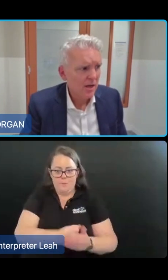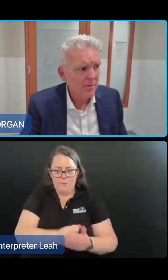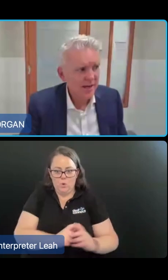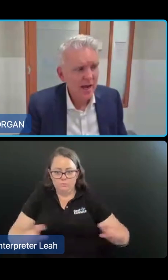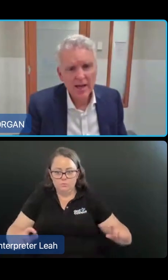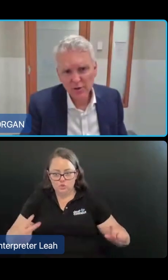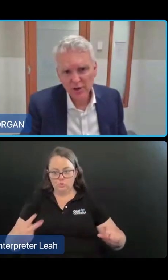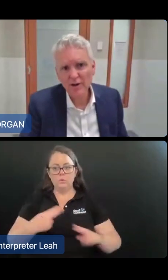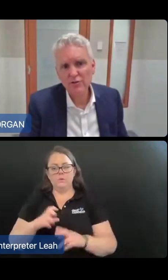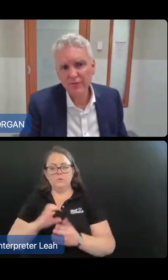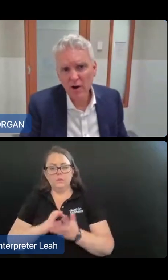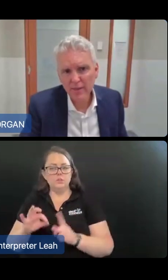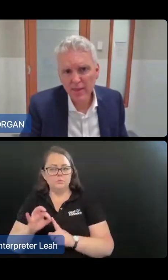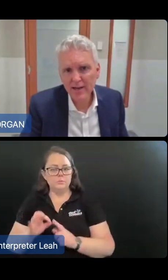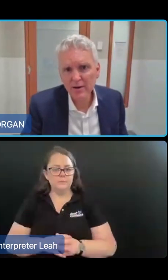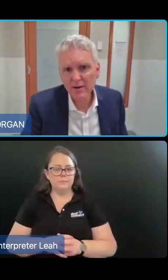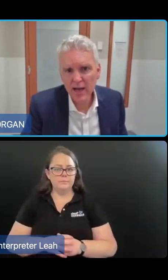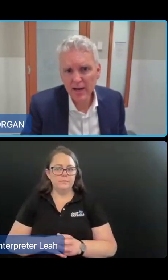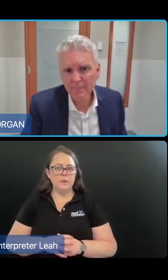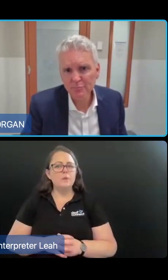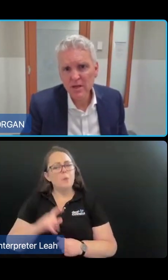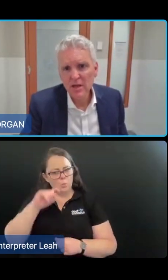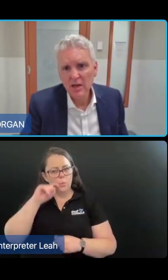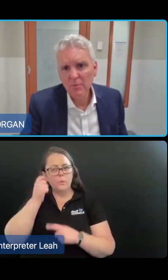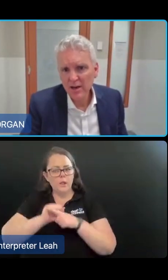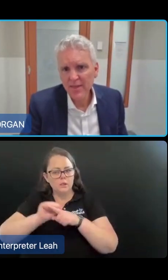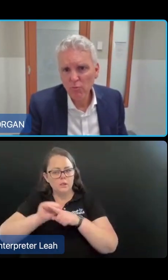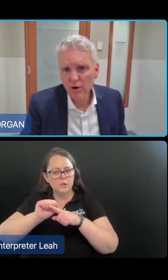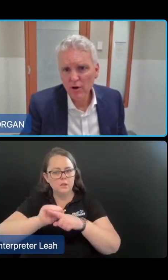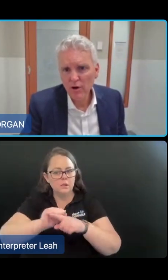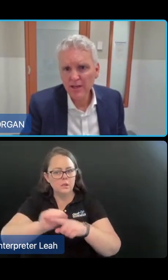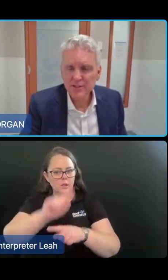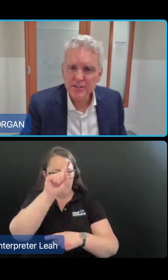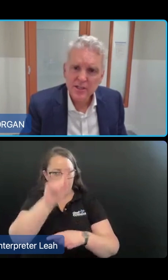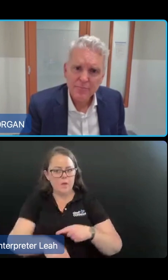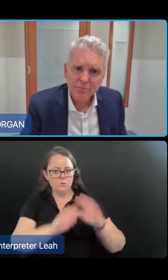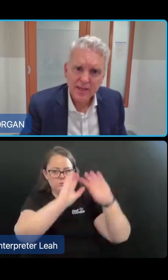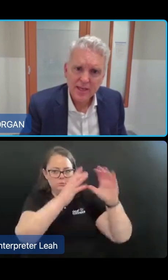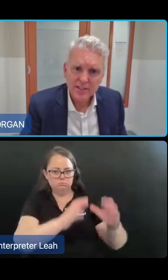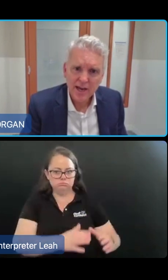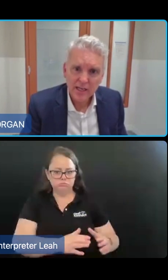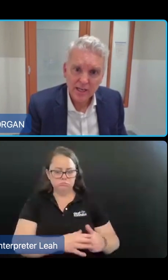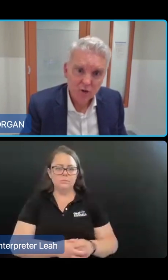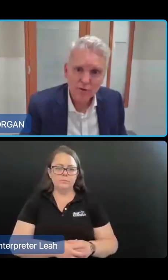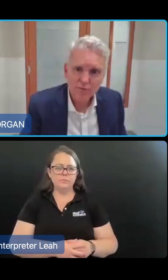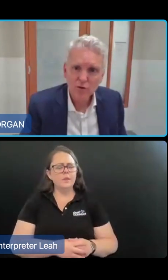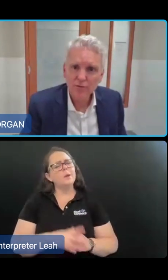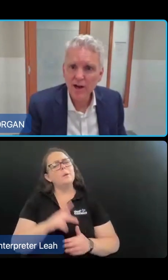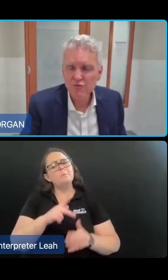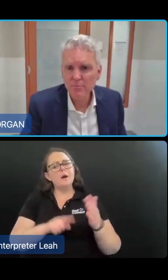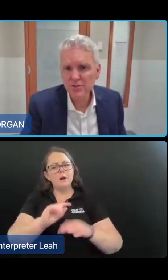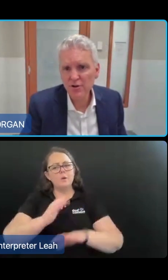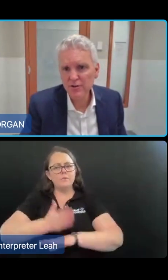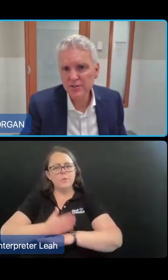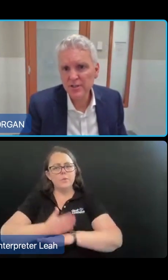But as we do work to refine that, part of that work is a clinical review of